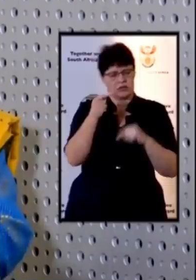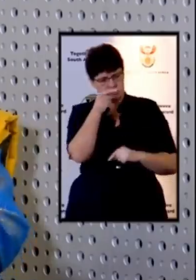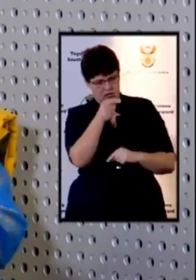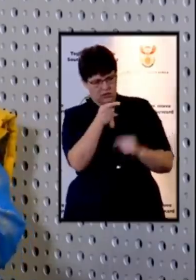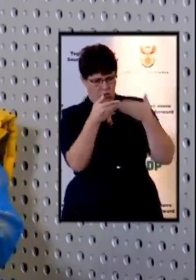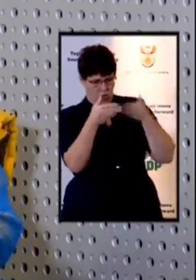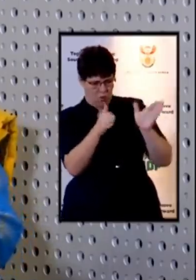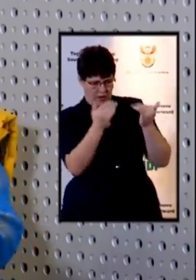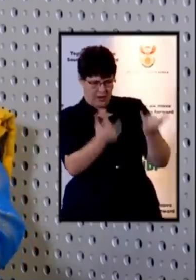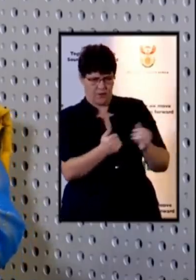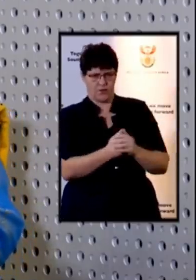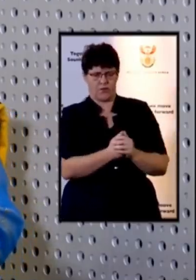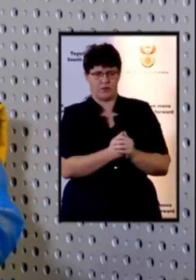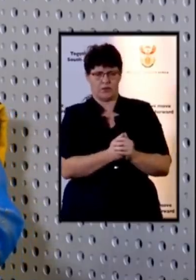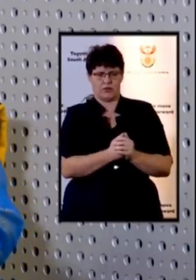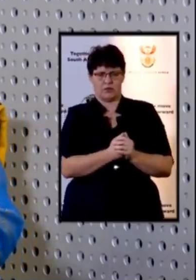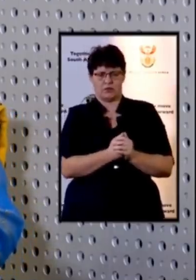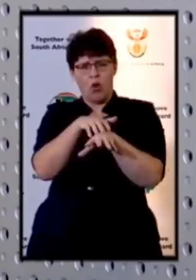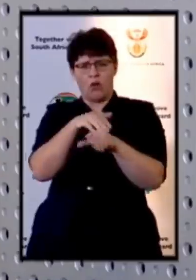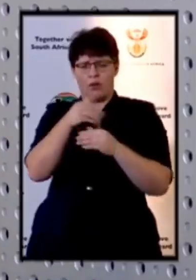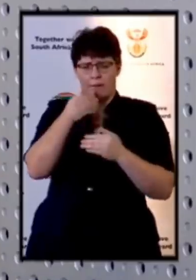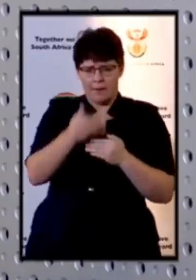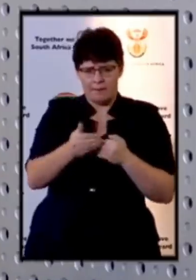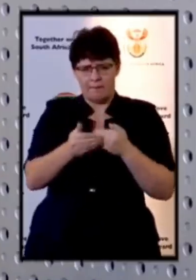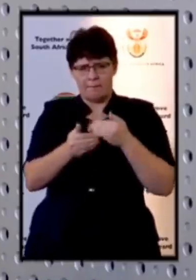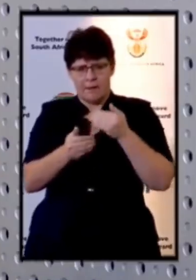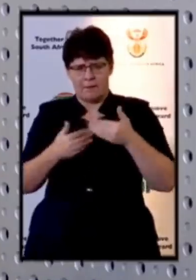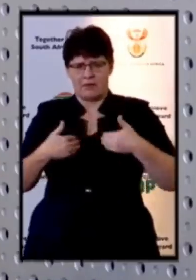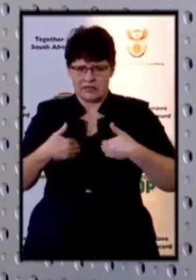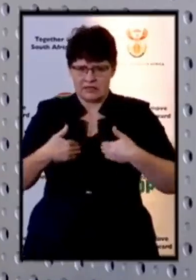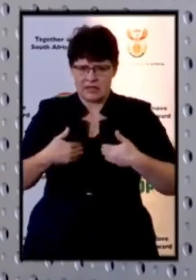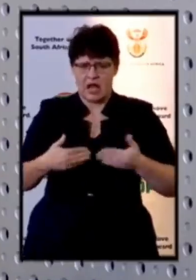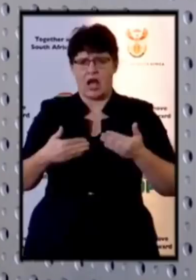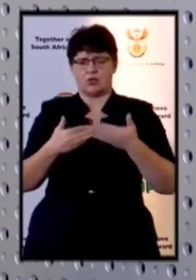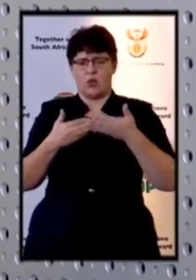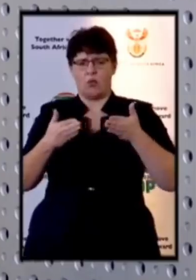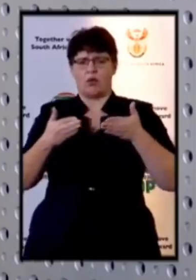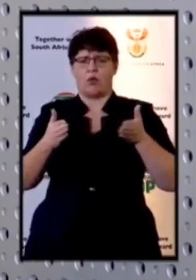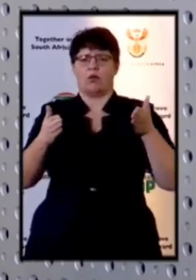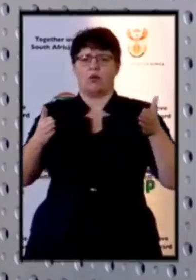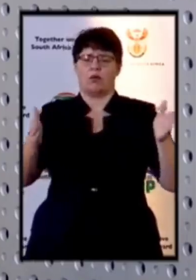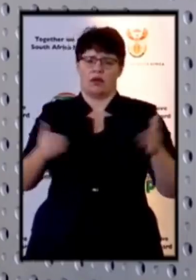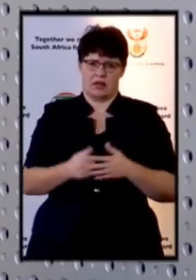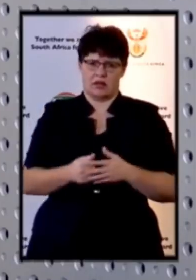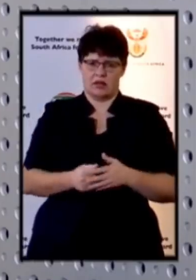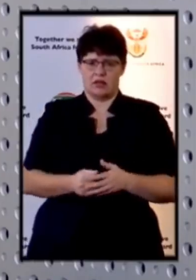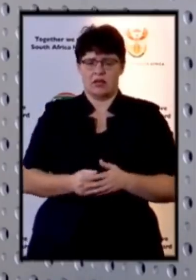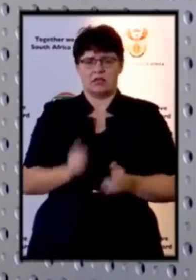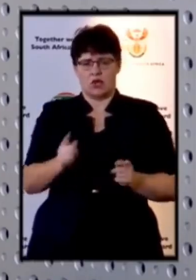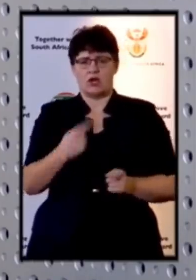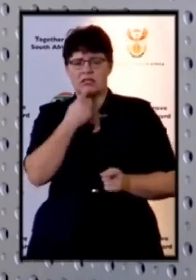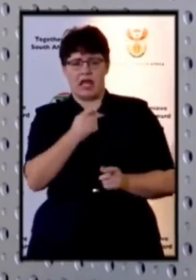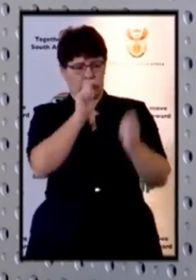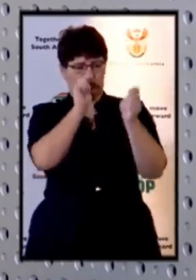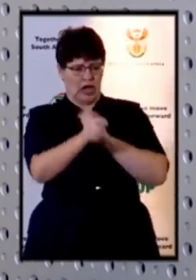areas are being open so don't think that oh every time now they are